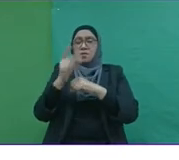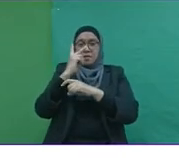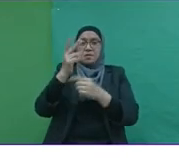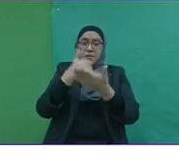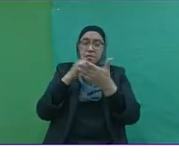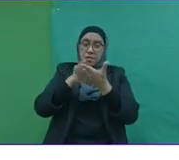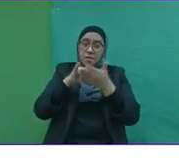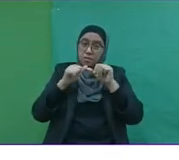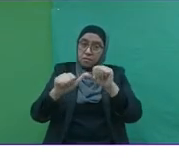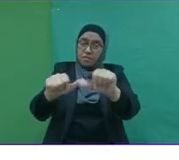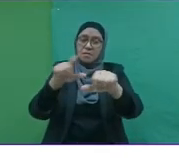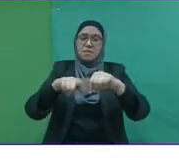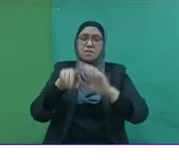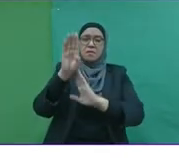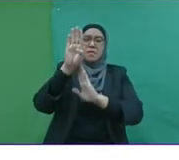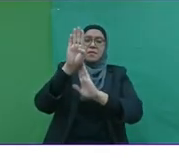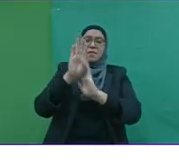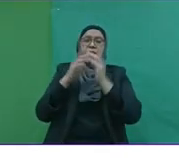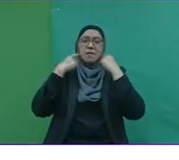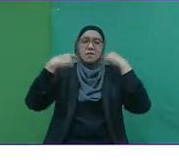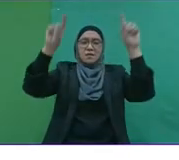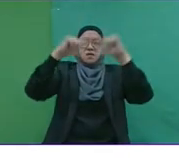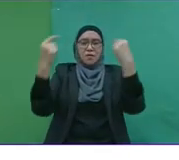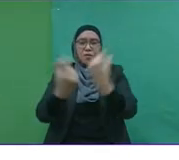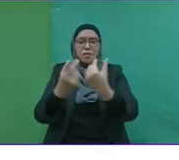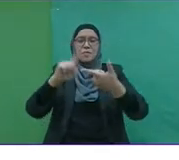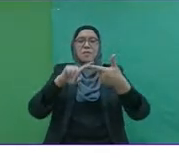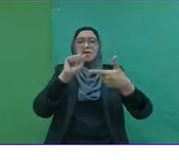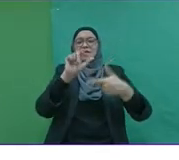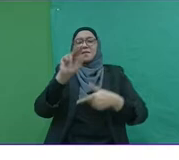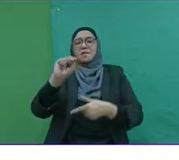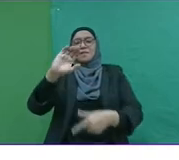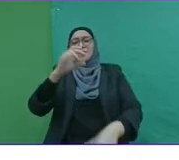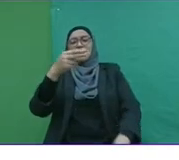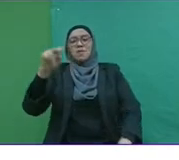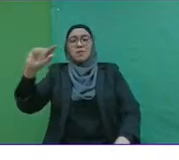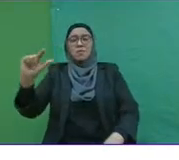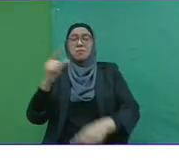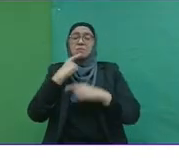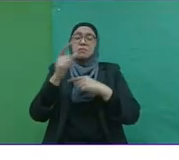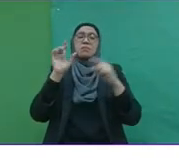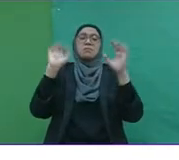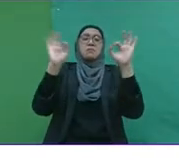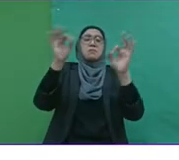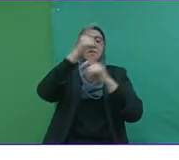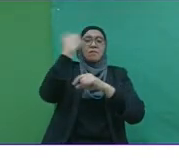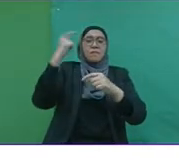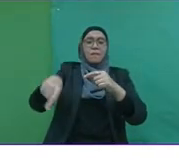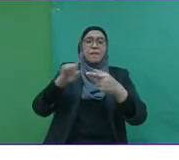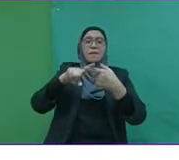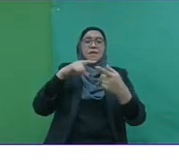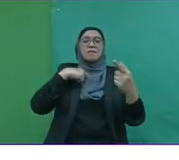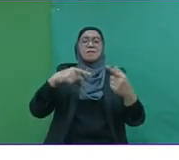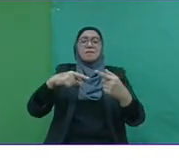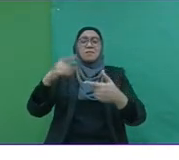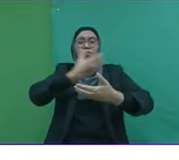in Tan Chong. And Tan Chong is interesting because the grandson of the founder of Tan Chong has gone on to set